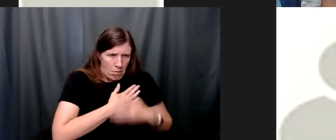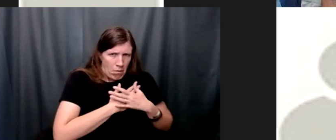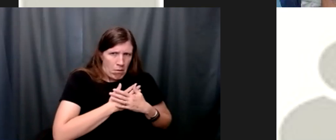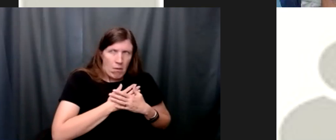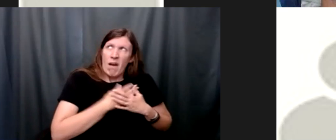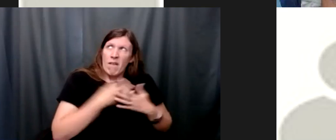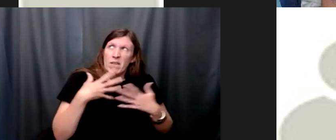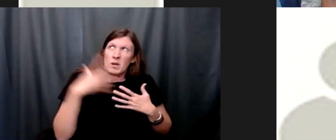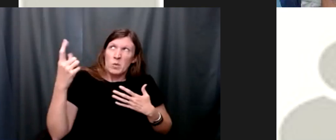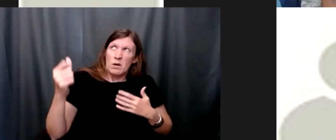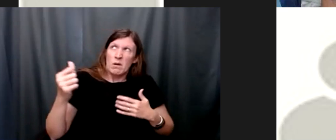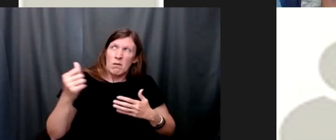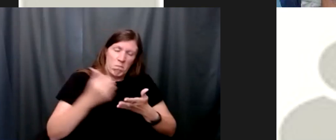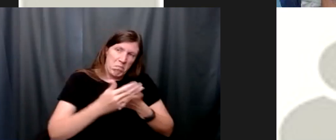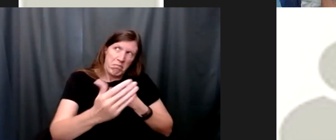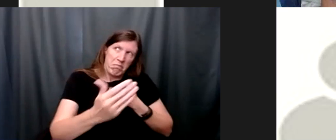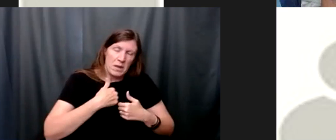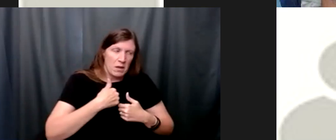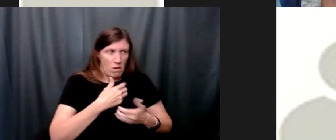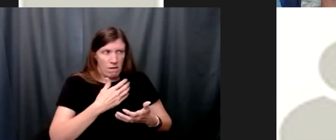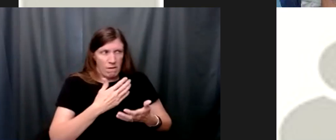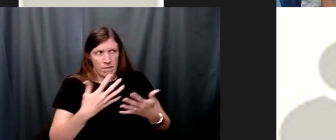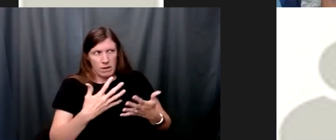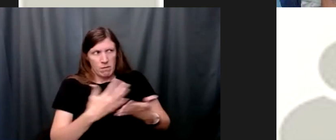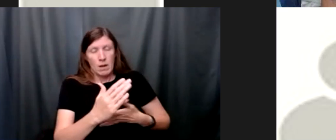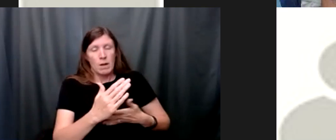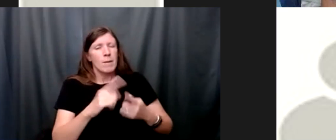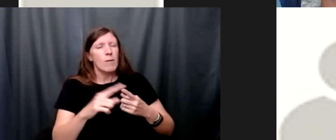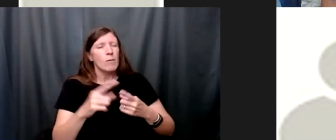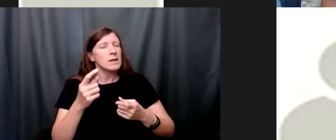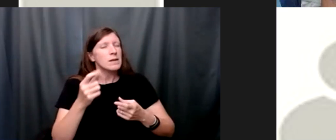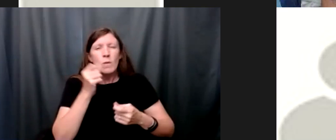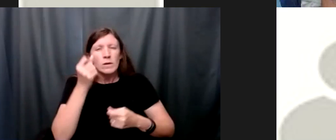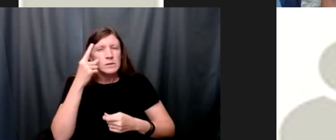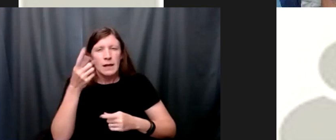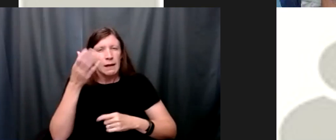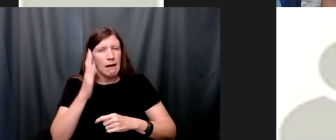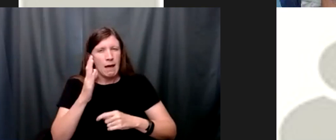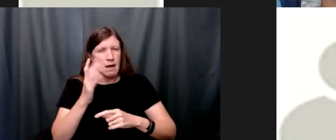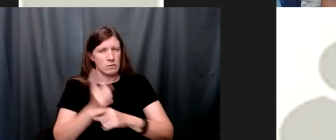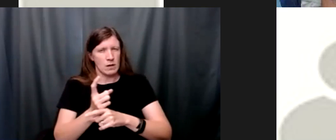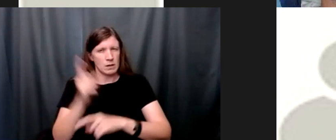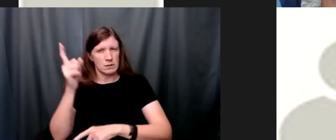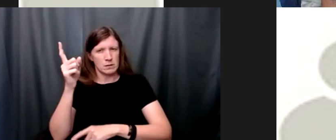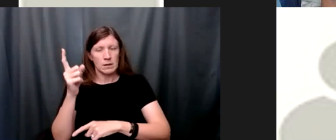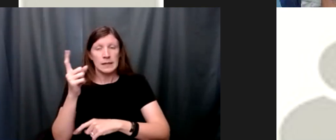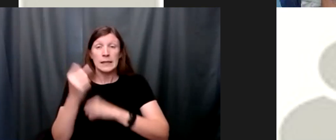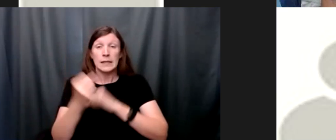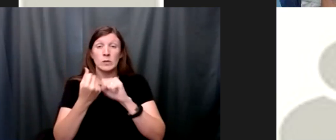rejection from god or from others but it's only because we have a misunderstanding of god years ago after i got married